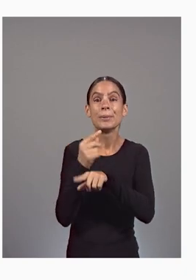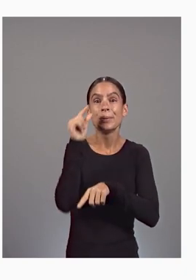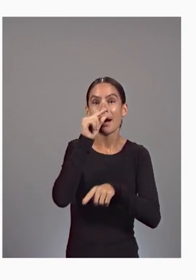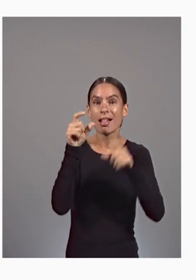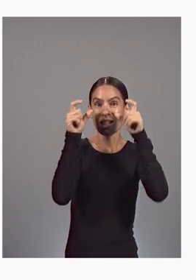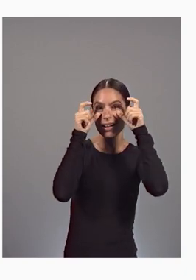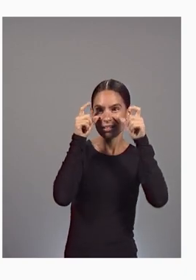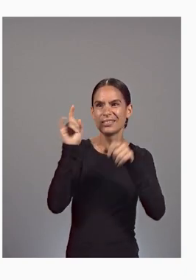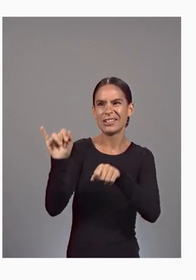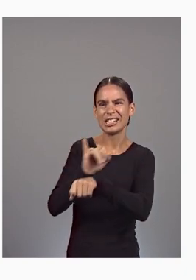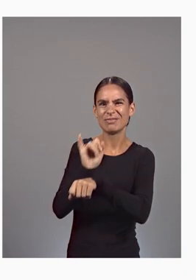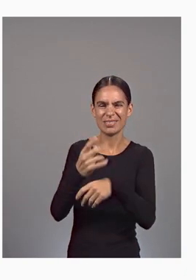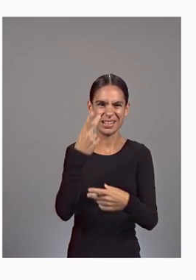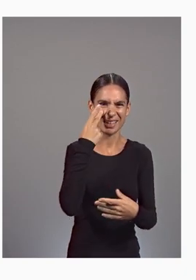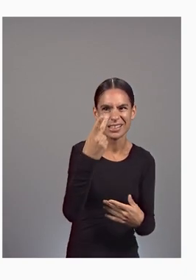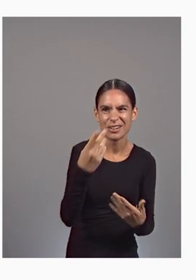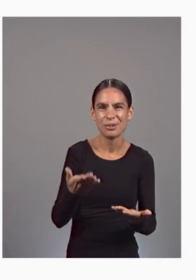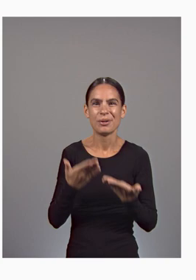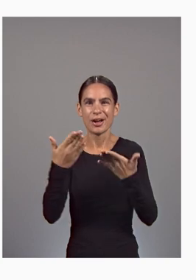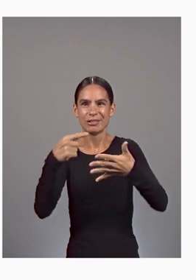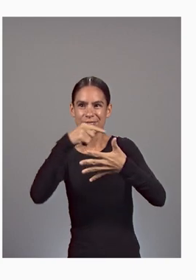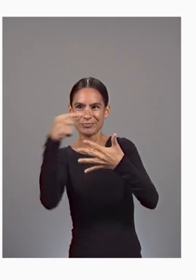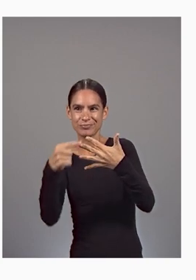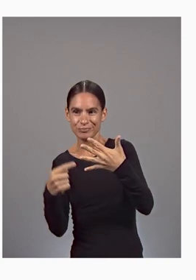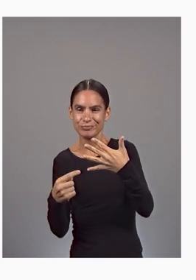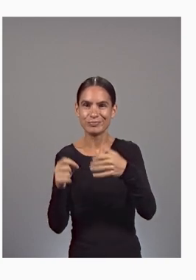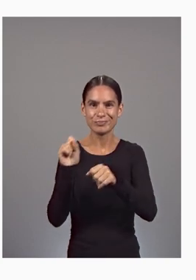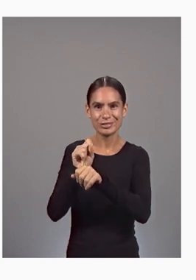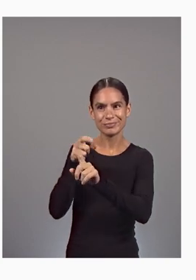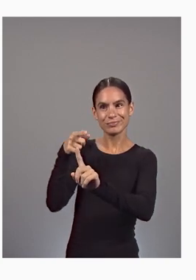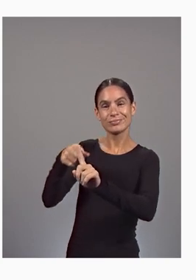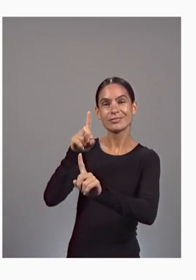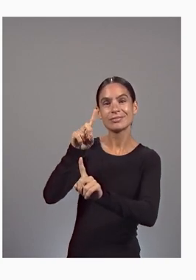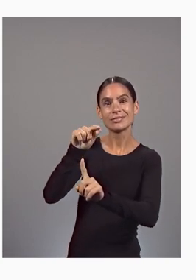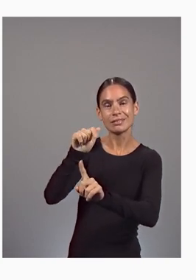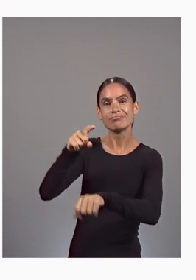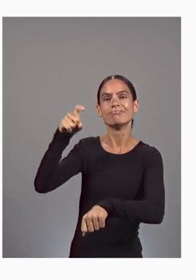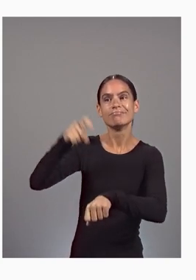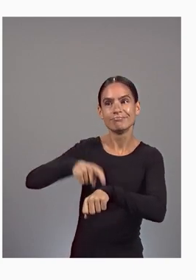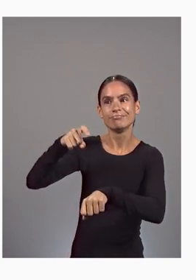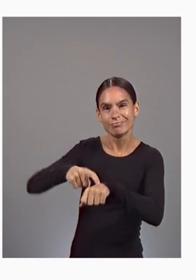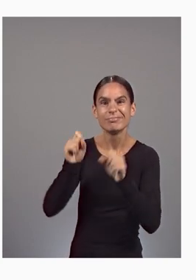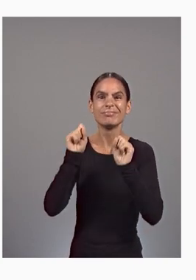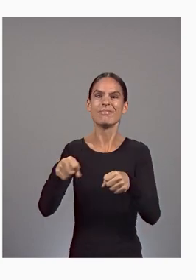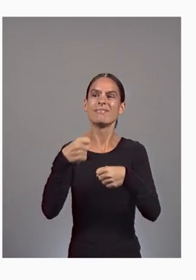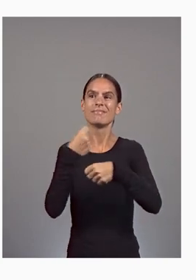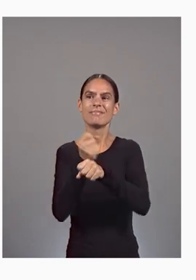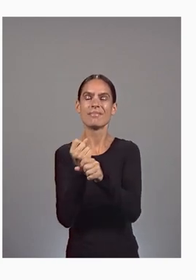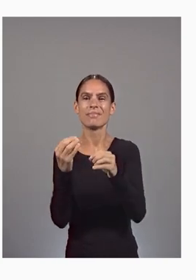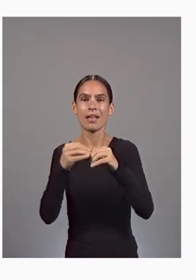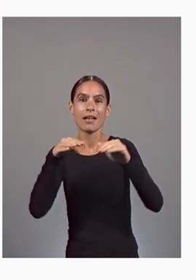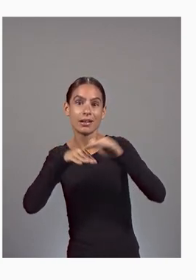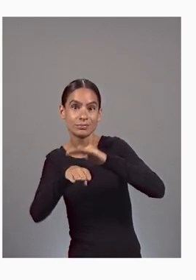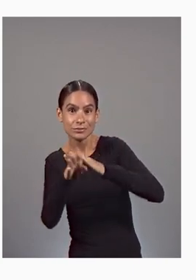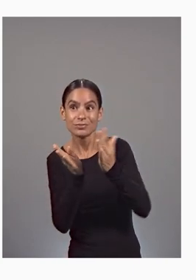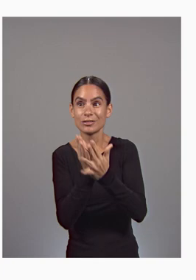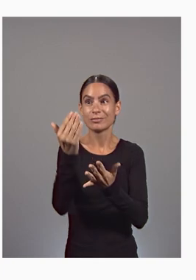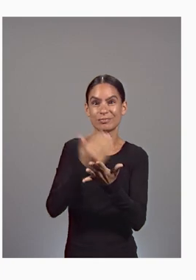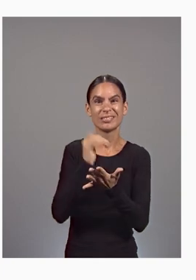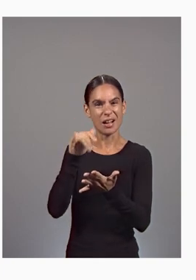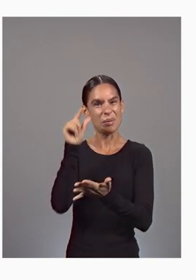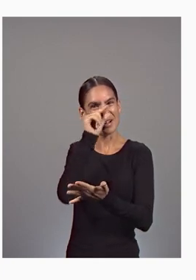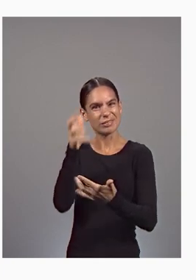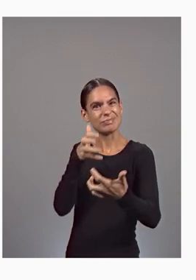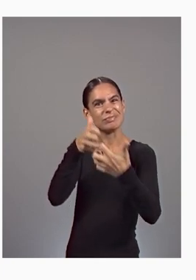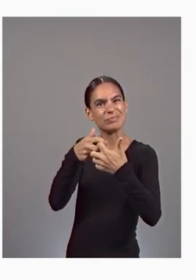based on your data in real time. More access, more transparency. Now that's Google for your business. With